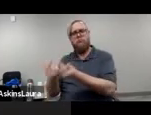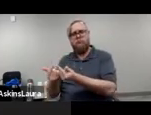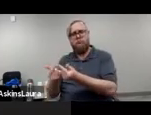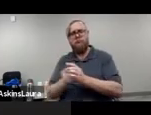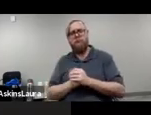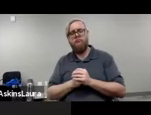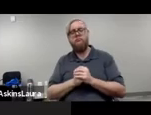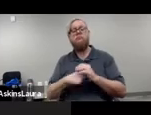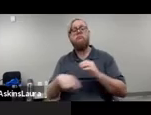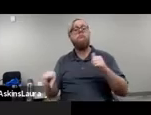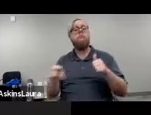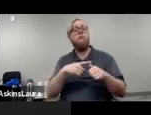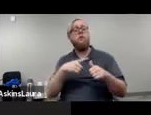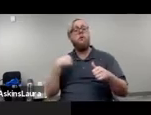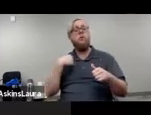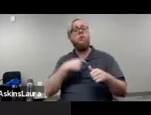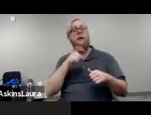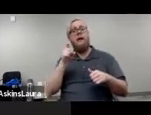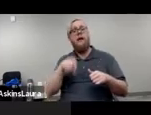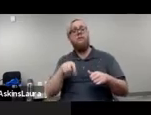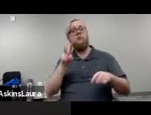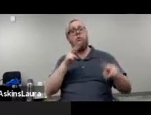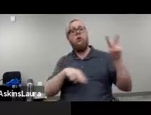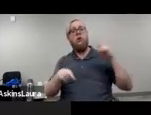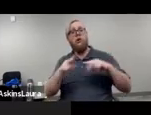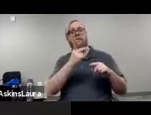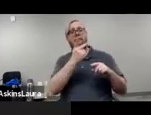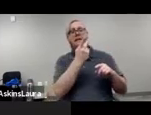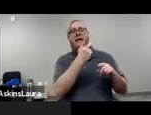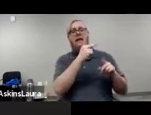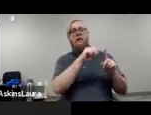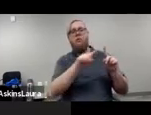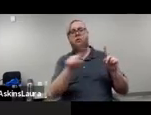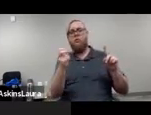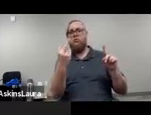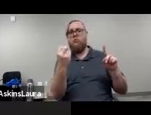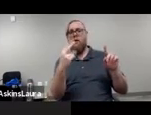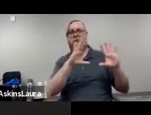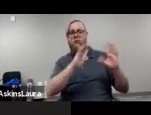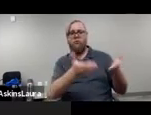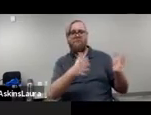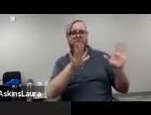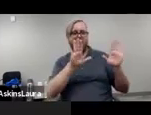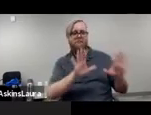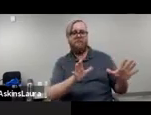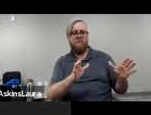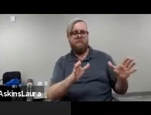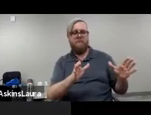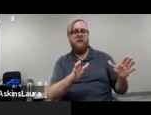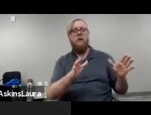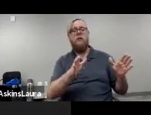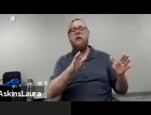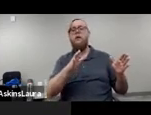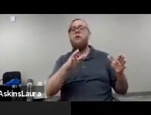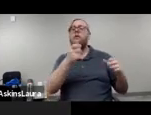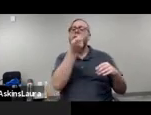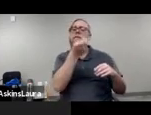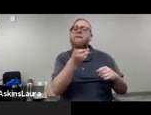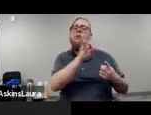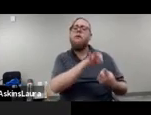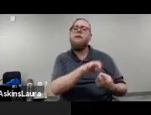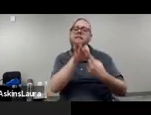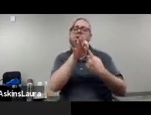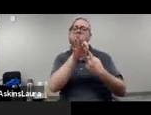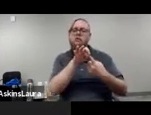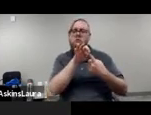Let's first look at the K-12 student population. And, of course, with a few exceptions,